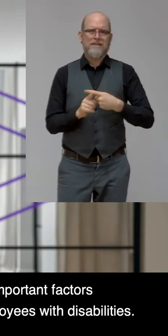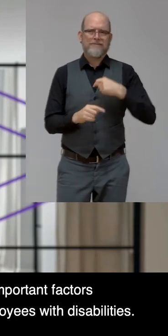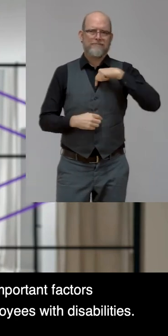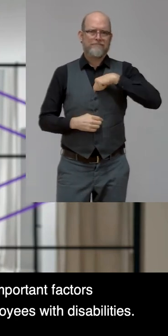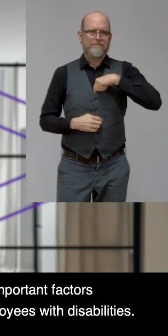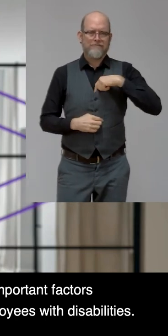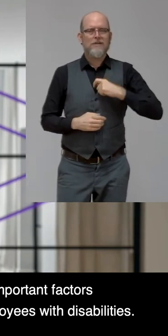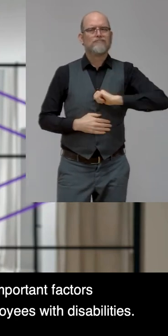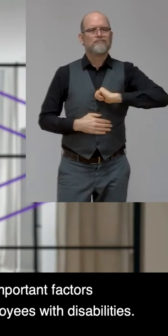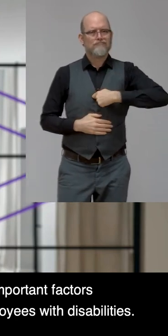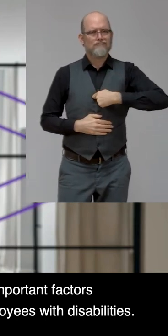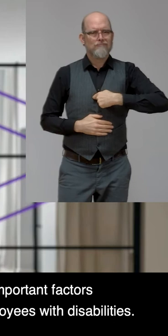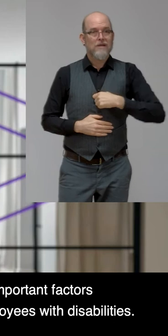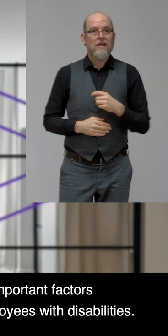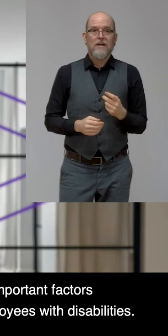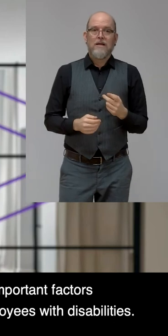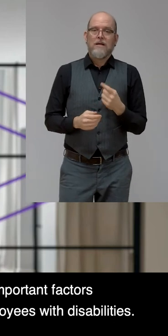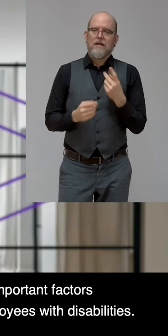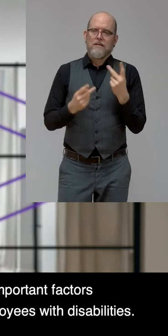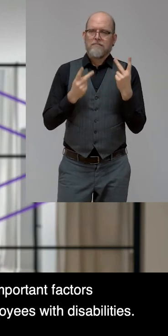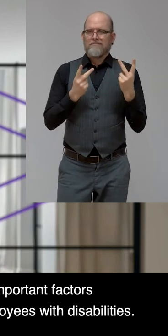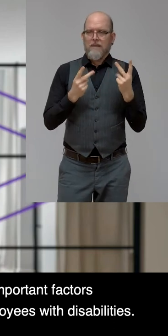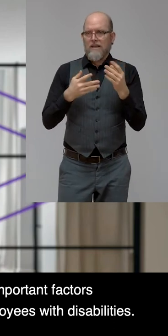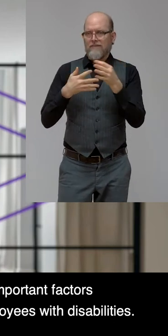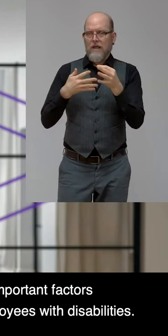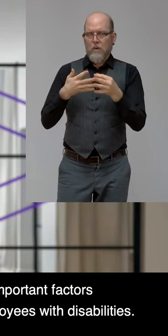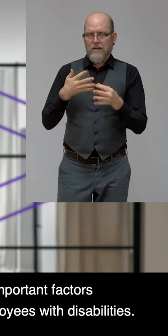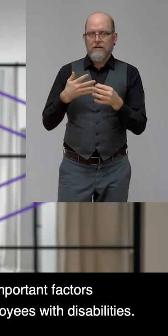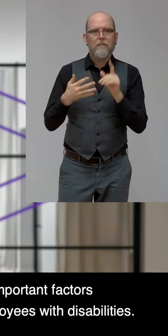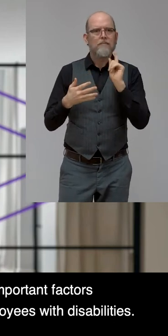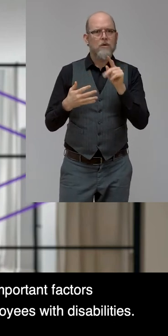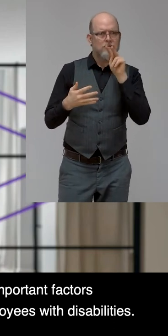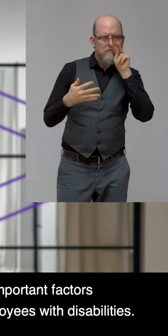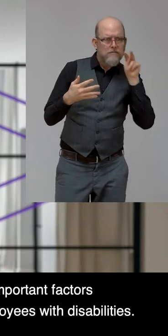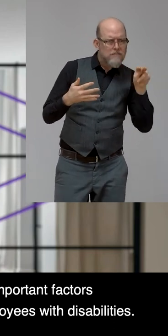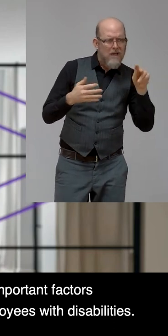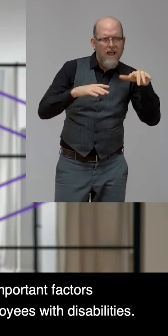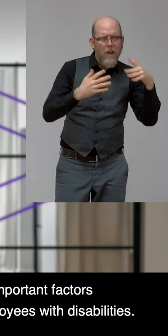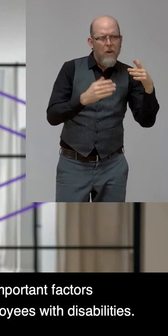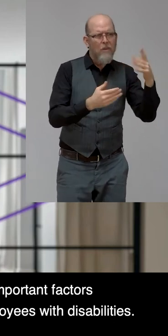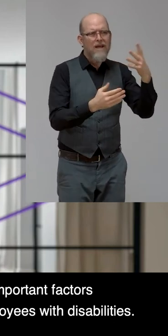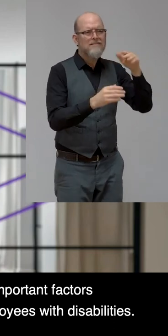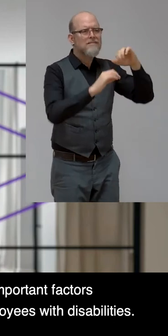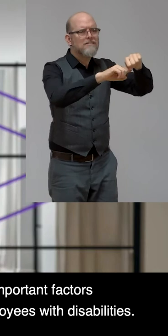such important factors to be considering specifically when considering your employees with